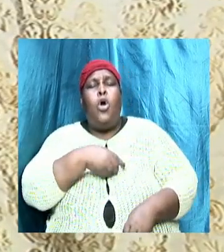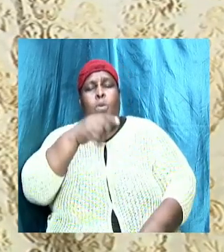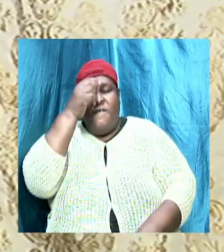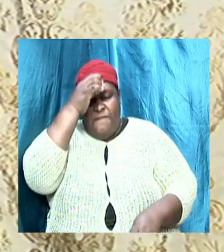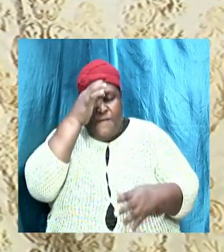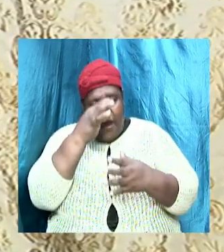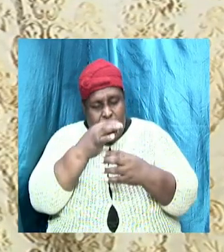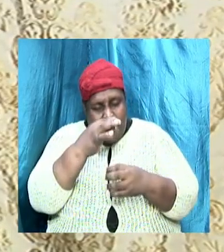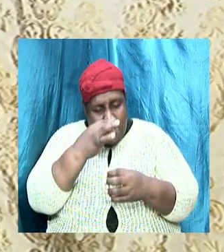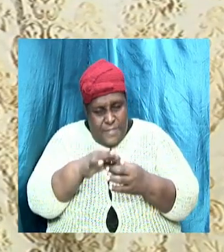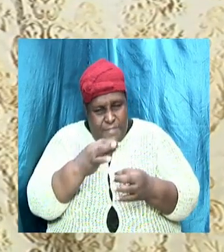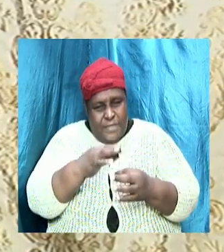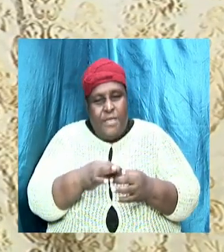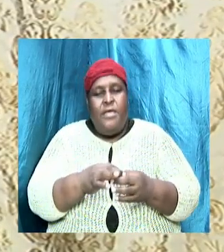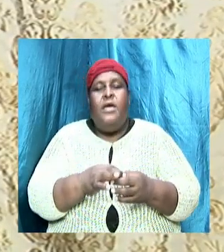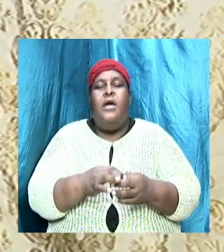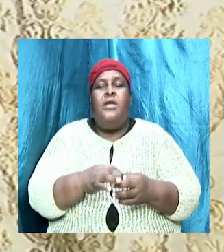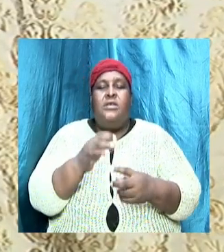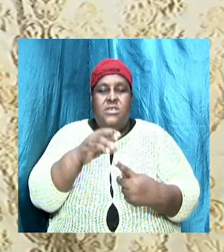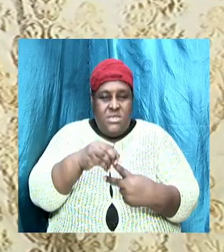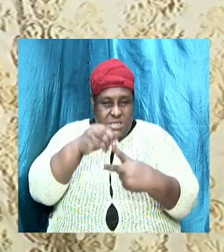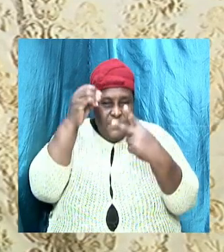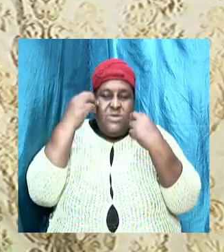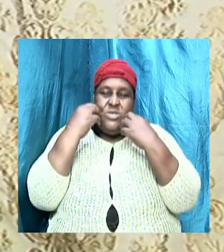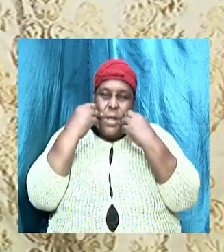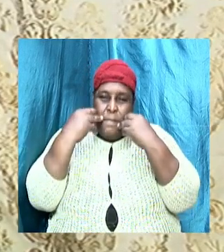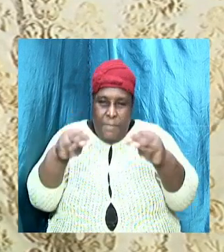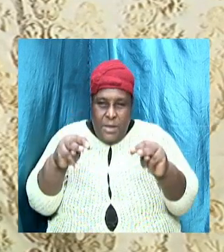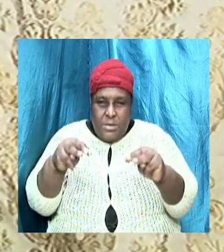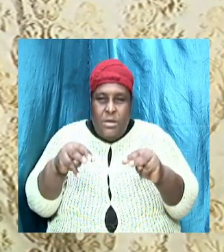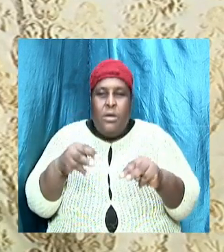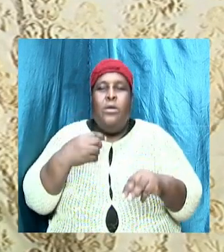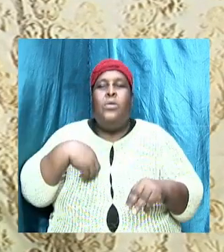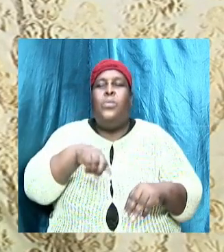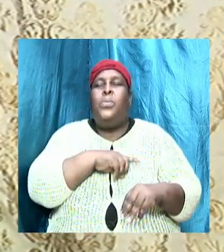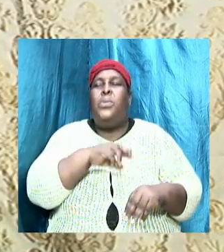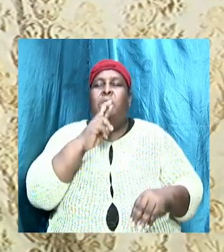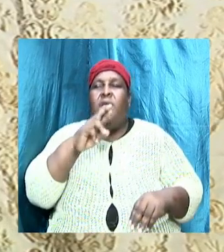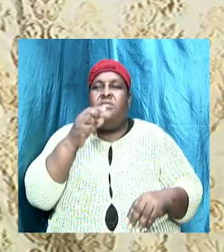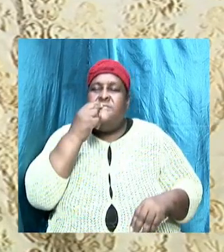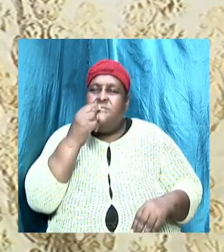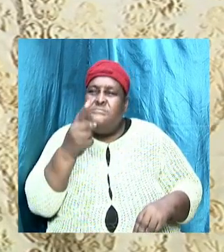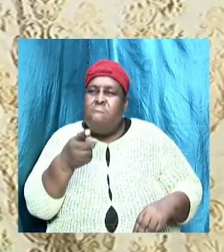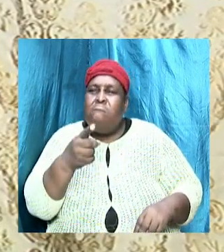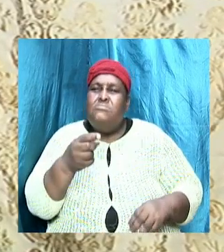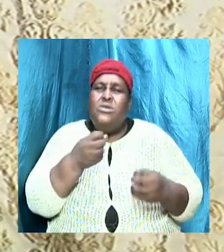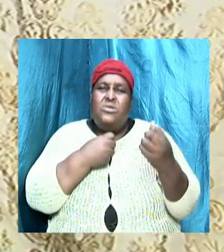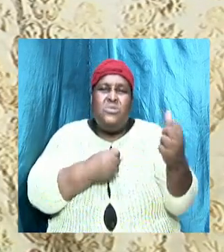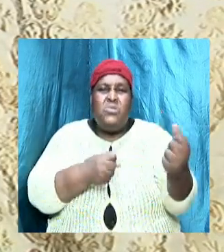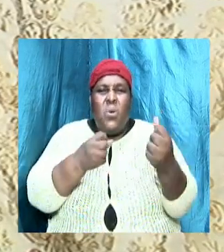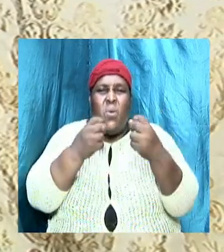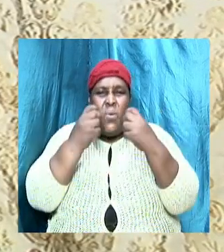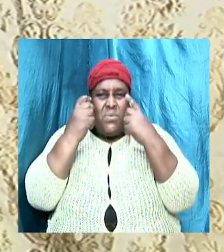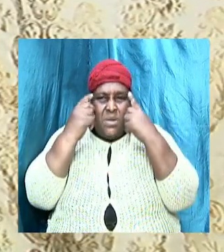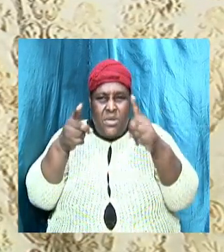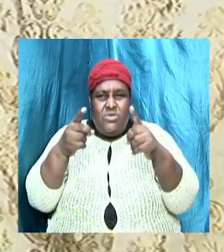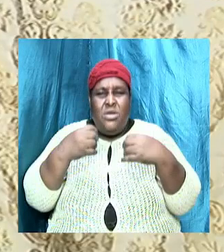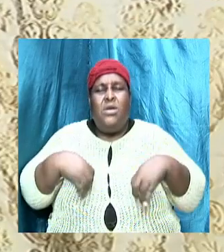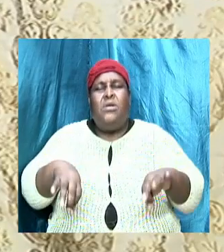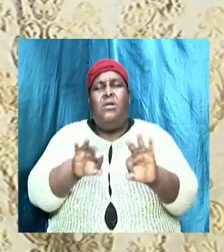on a specific message. We are saying that sound doctrine is important because of our faith.